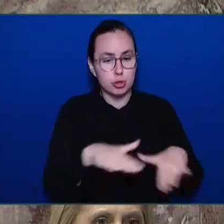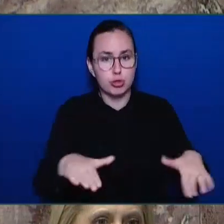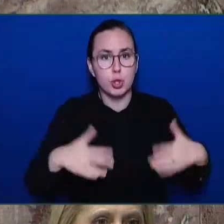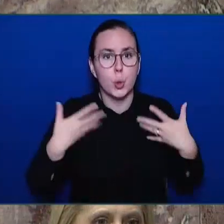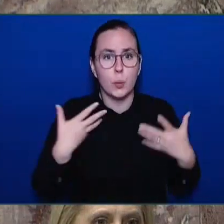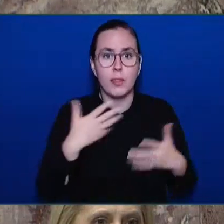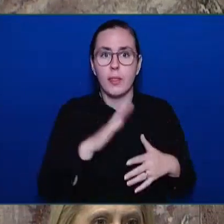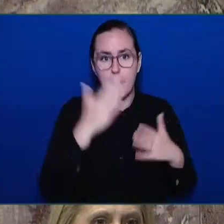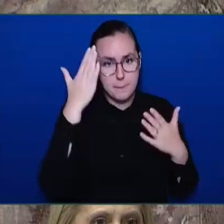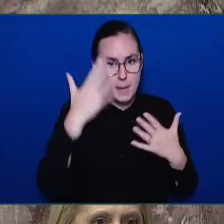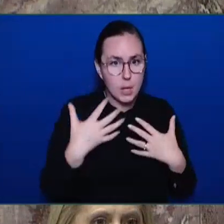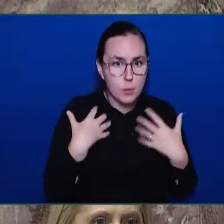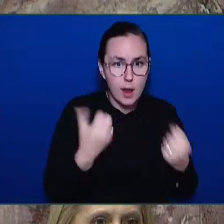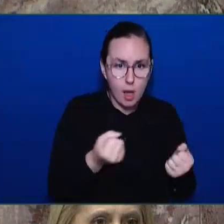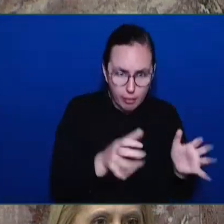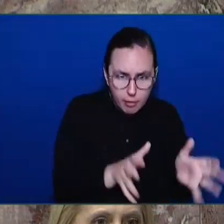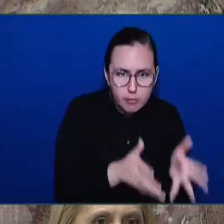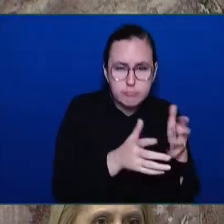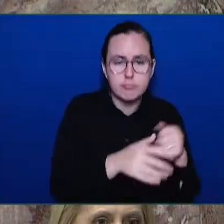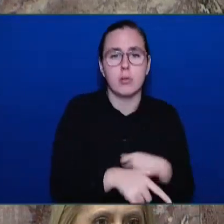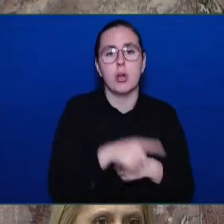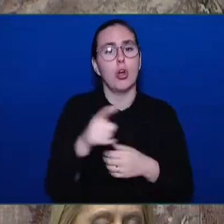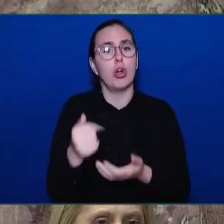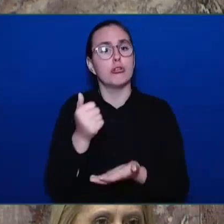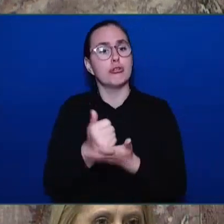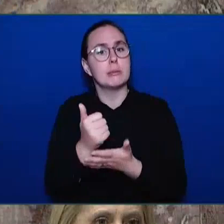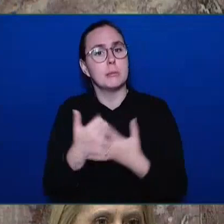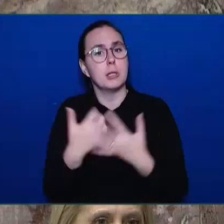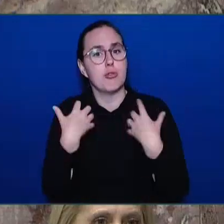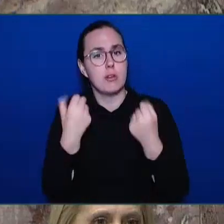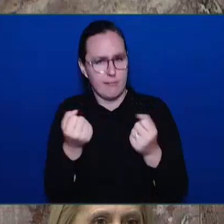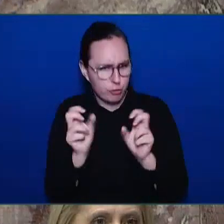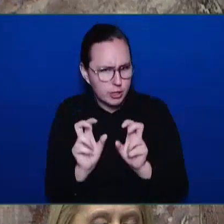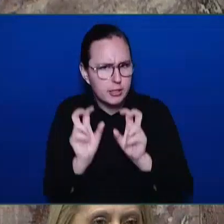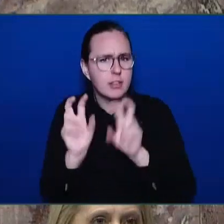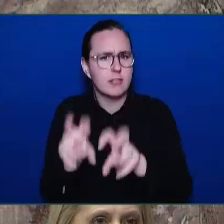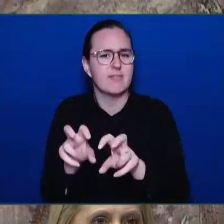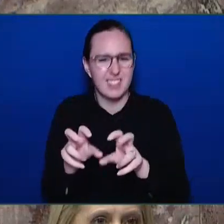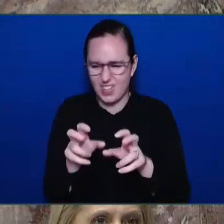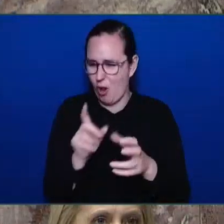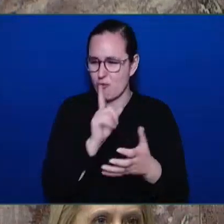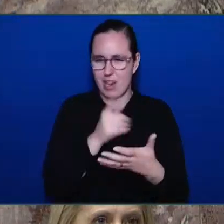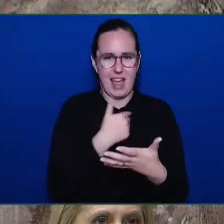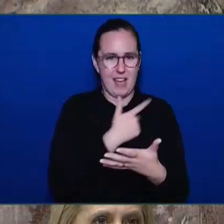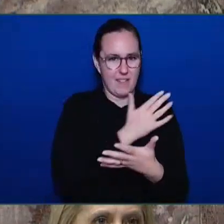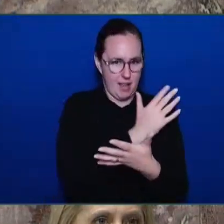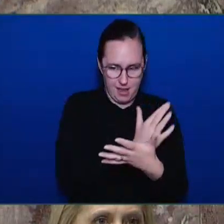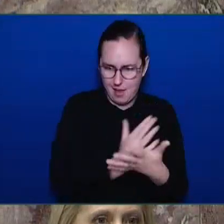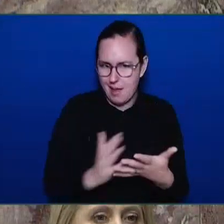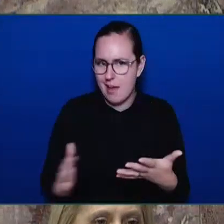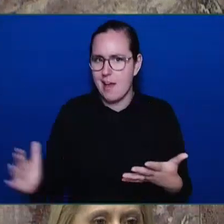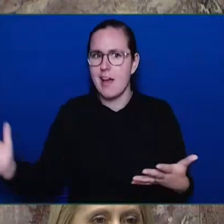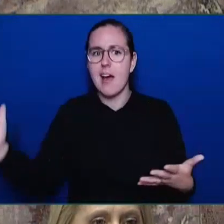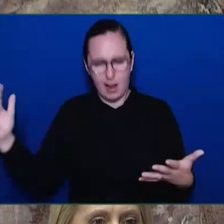and recovery. We know how important it is, and we are going to stand with British Columbians on their individual paths to recovery.